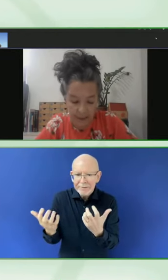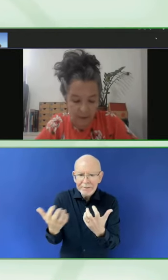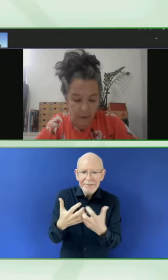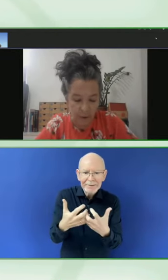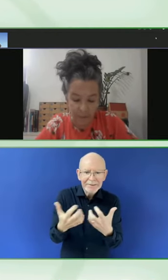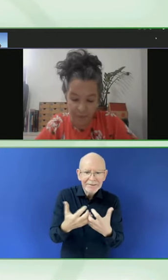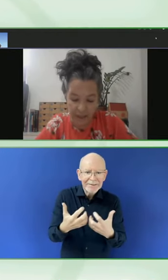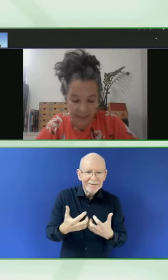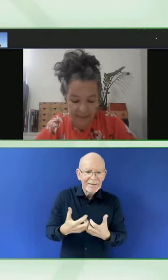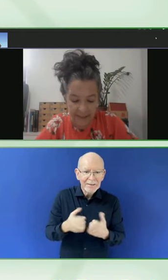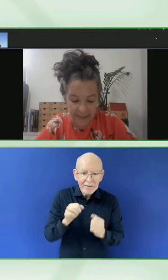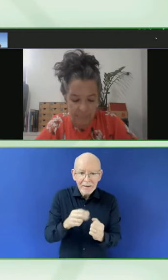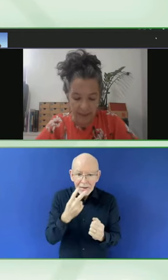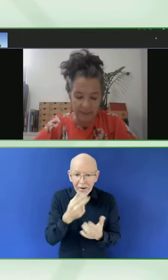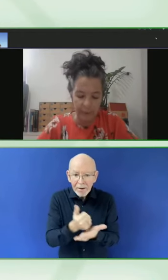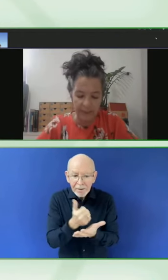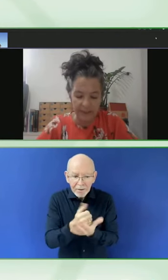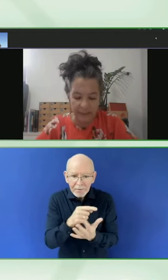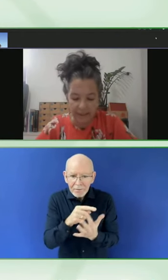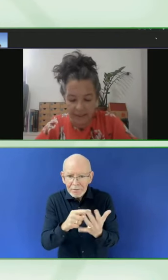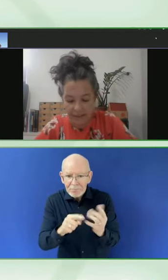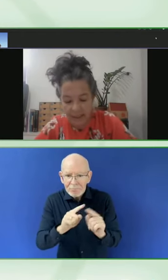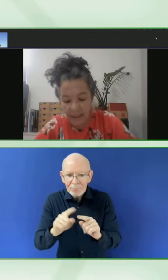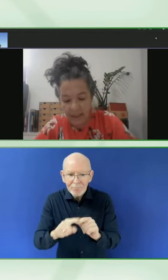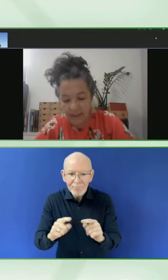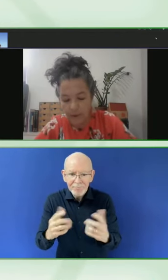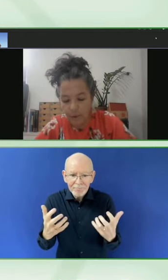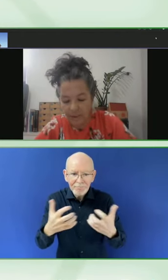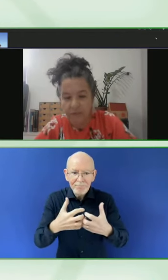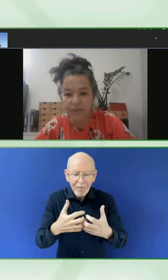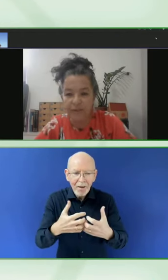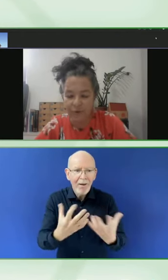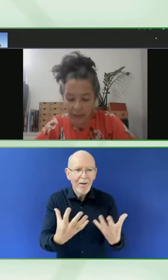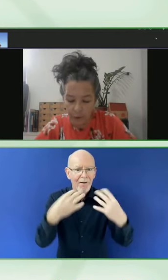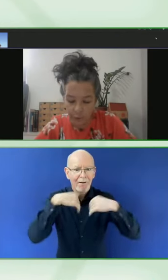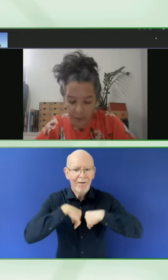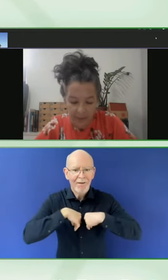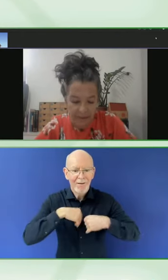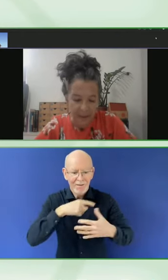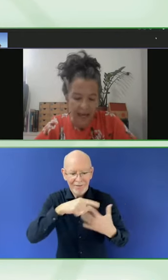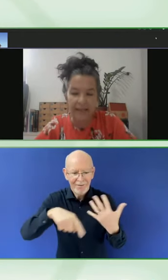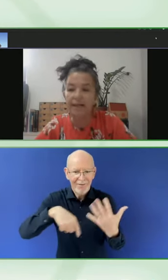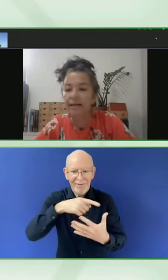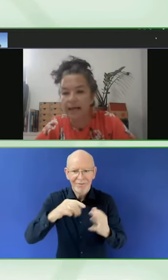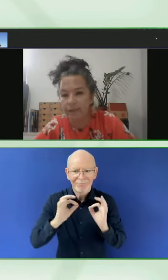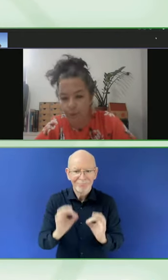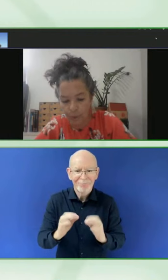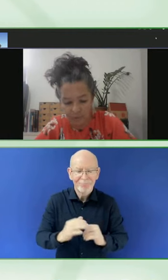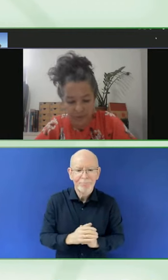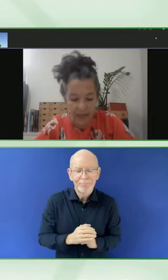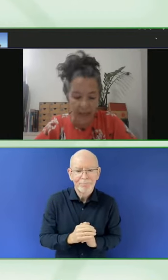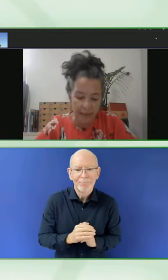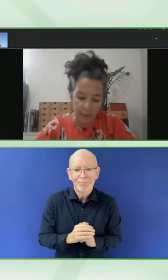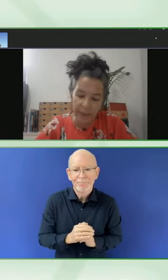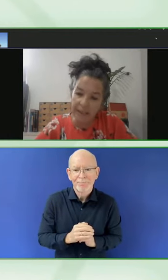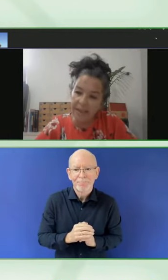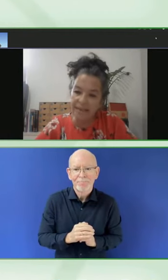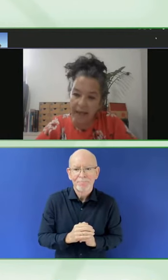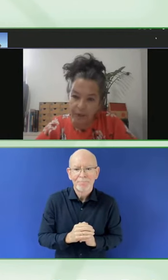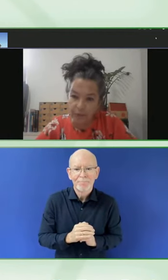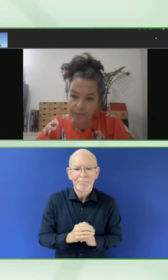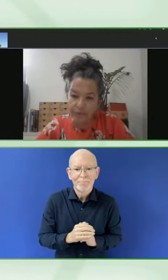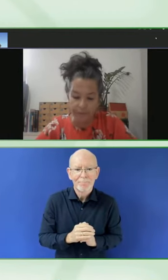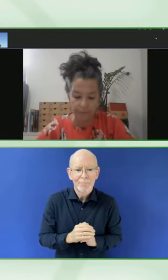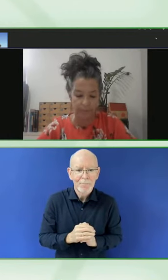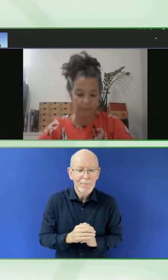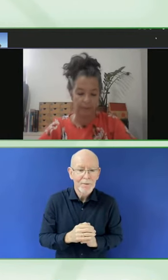the aid of accessibility resources in inclusive environments like classrooms and reading